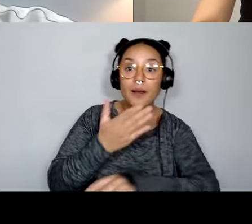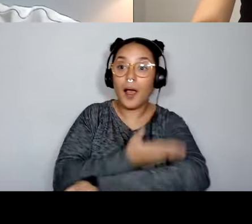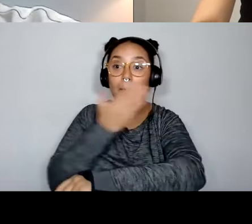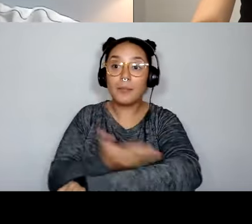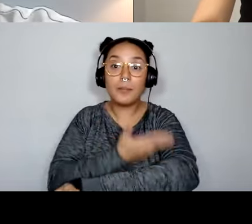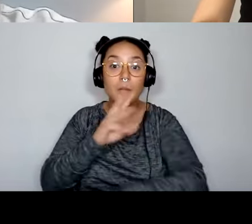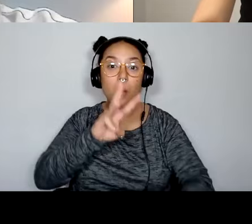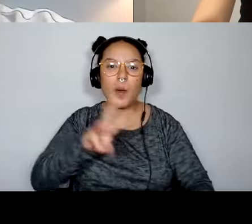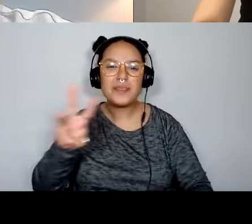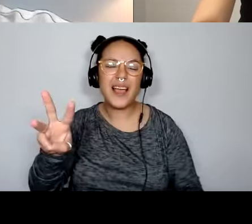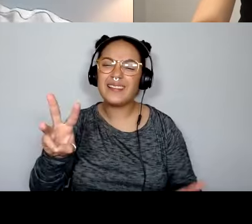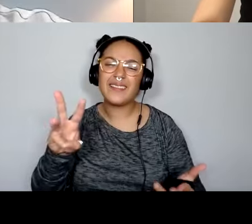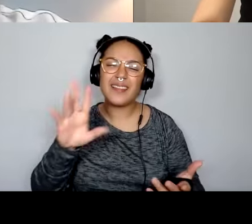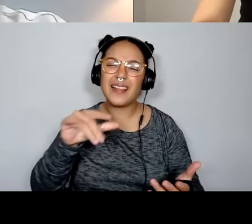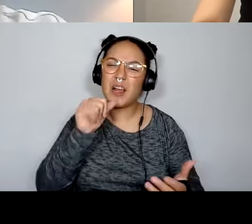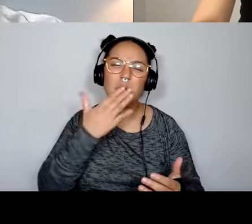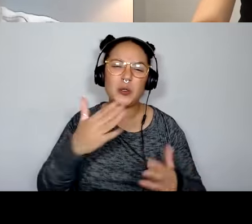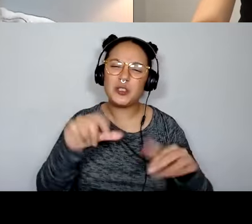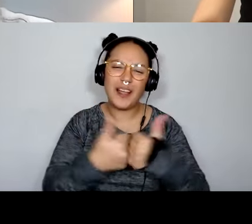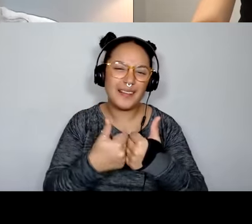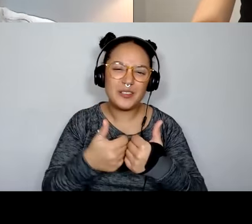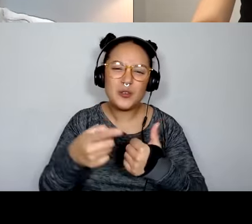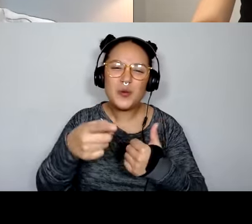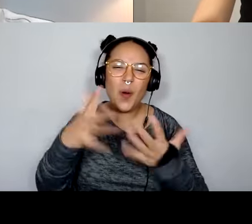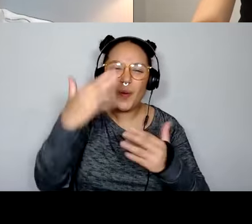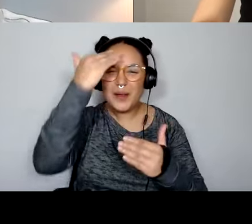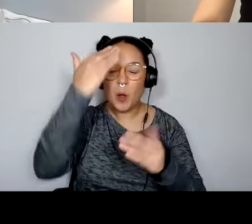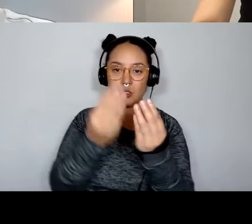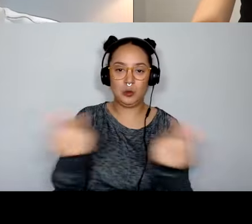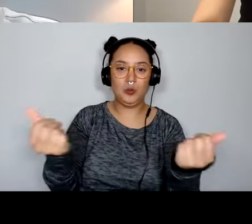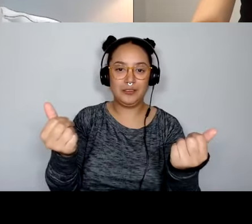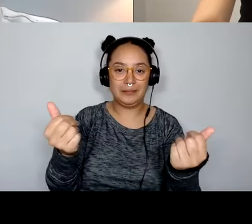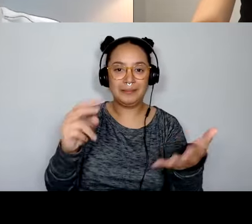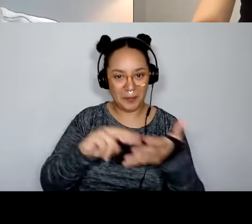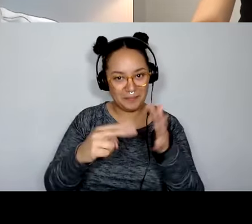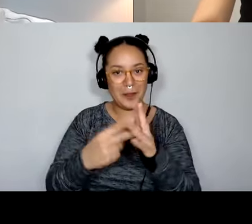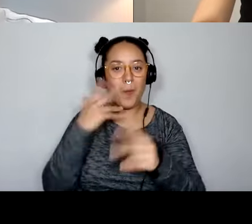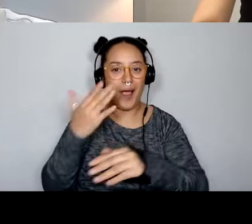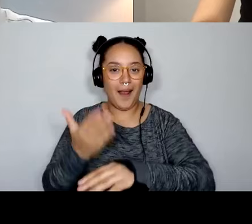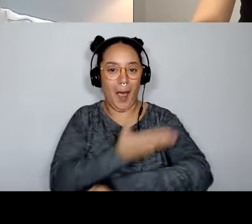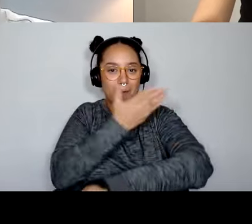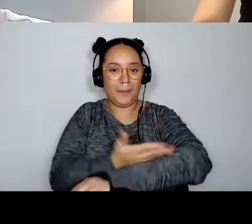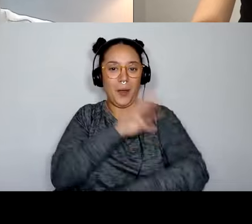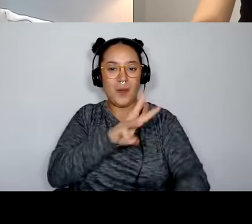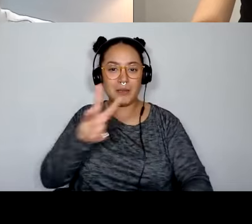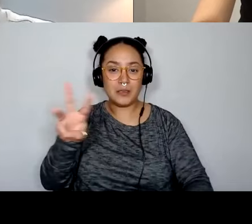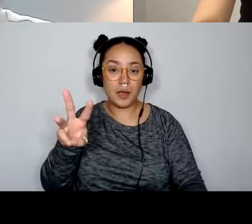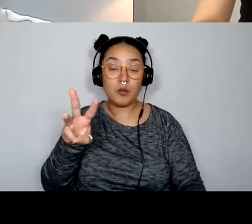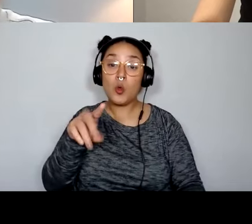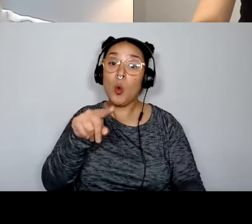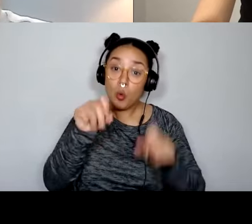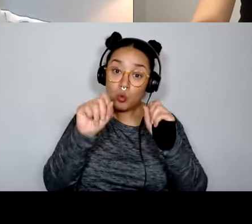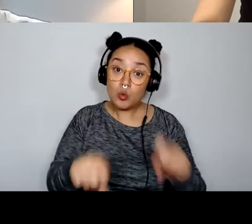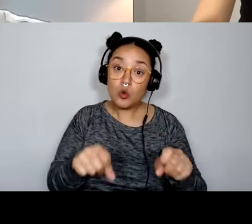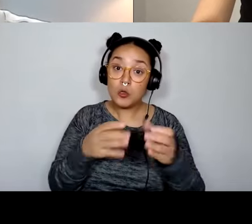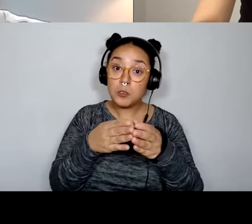Um, it's you're, you're already kind of focused on a solution. Um, you know, you could probably broaden that in some